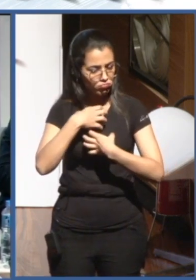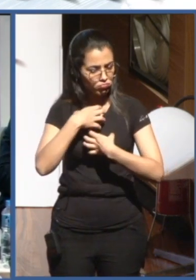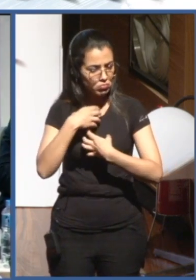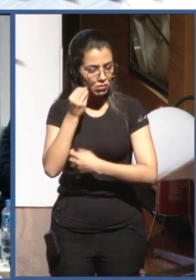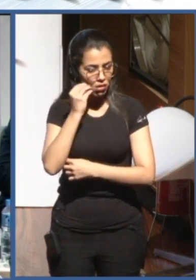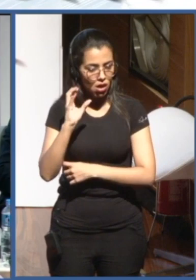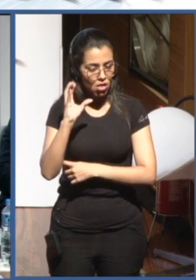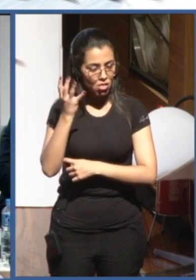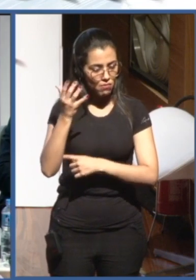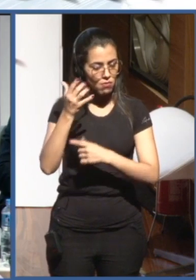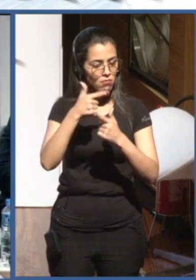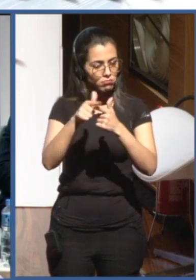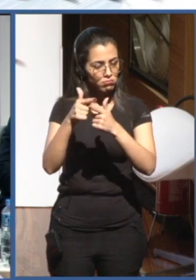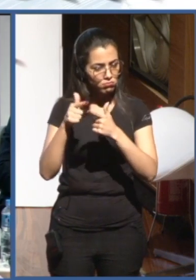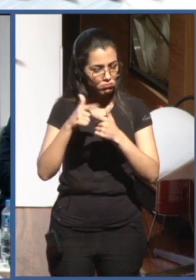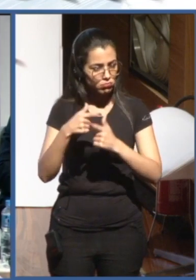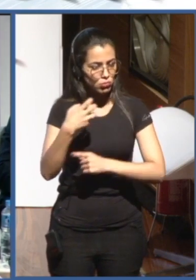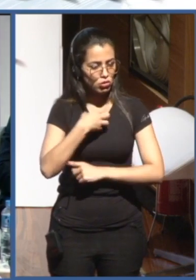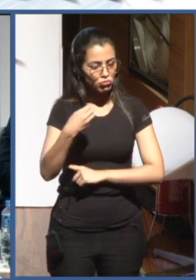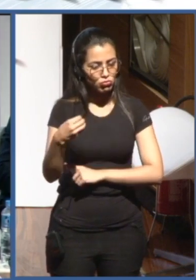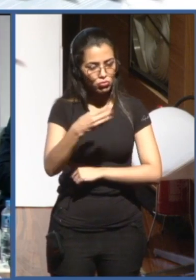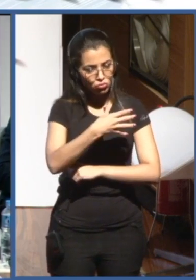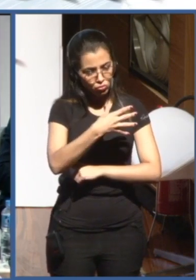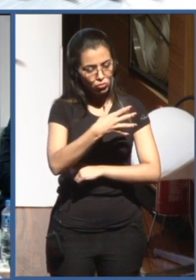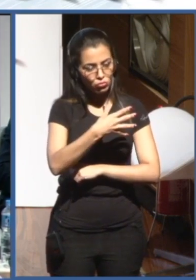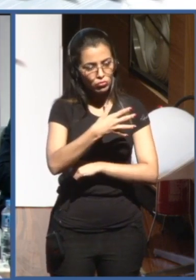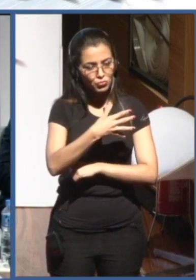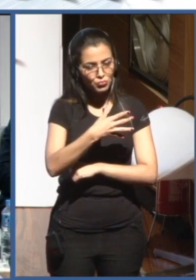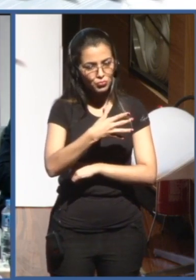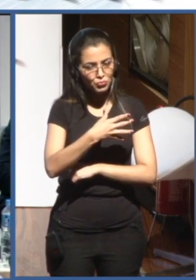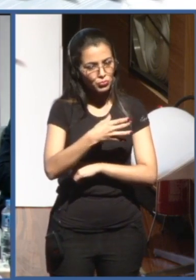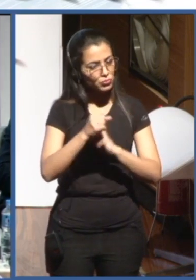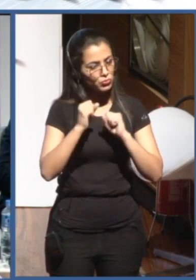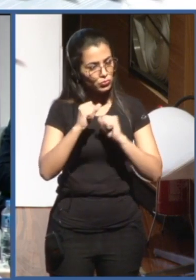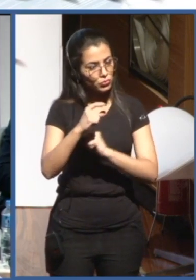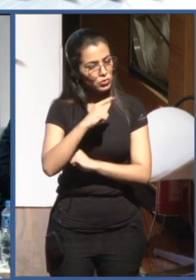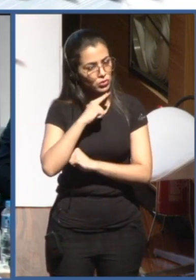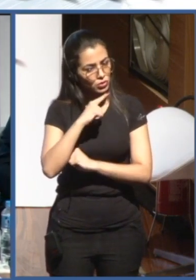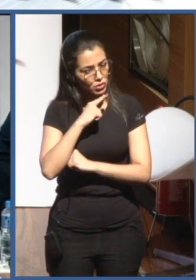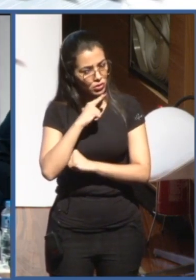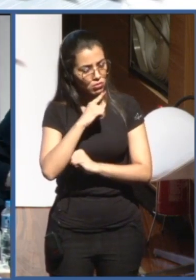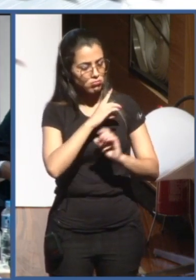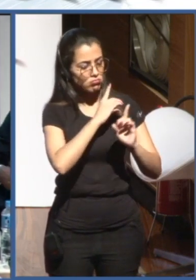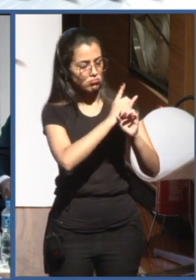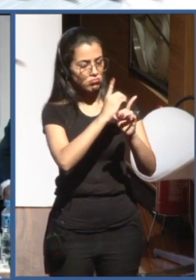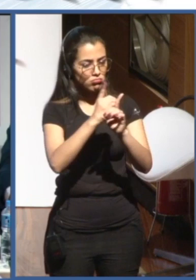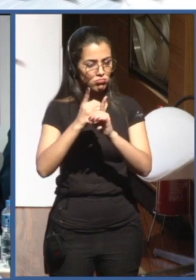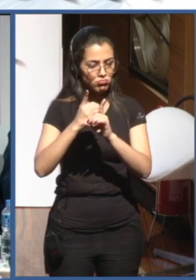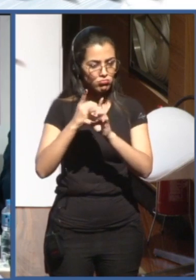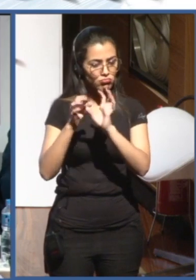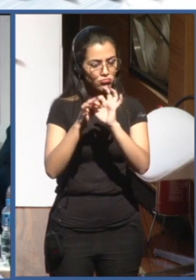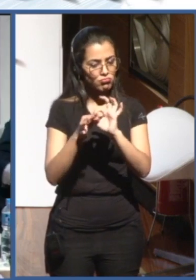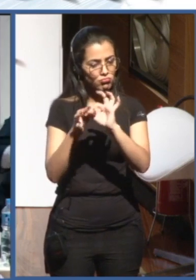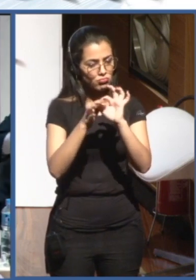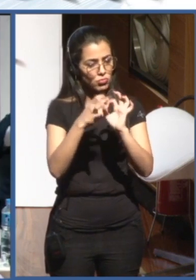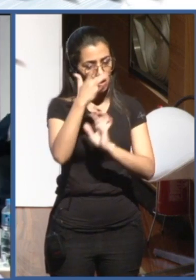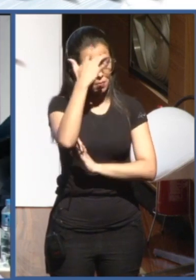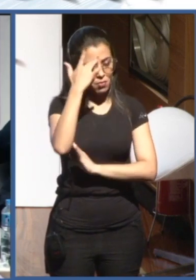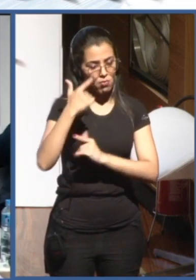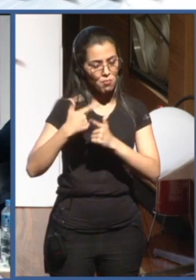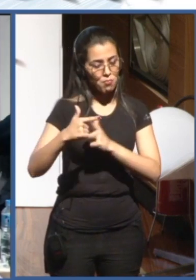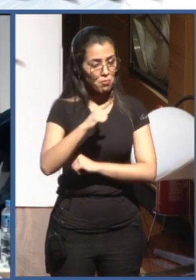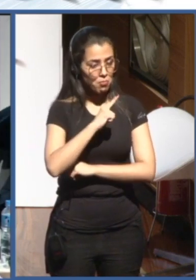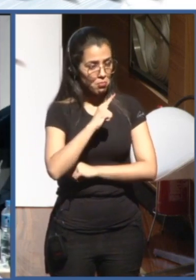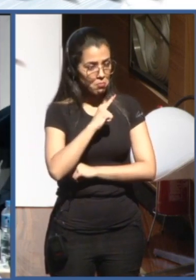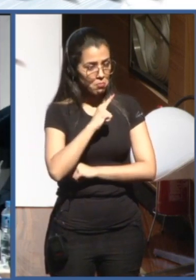come meet the problem owners. You offer a trusted environment for them to test the AI applications, know, well